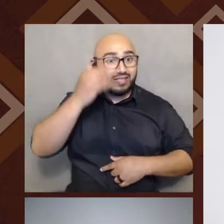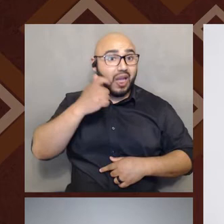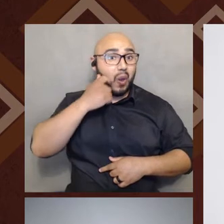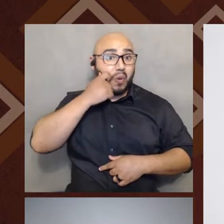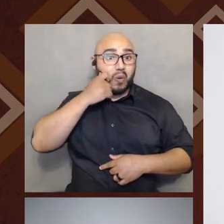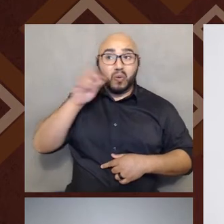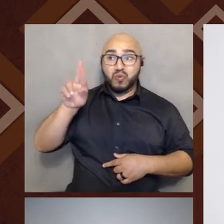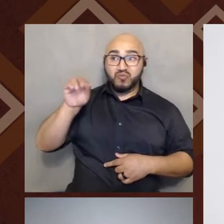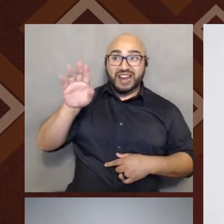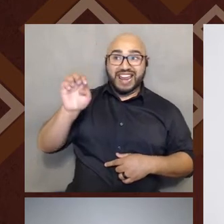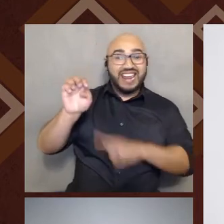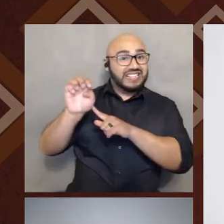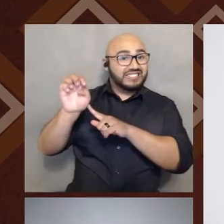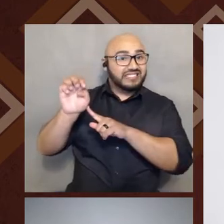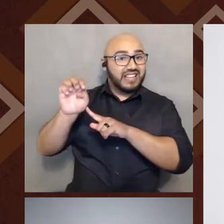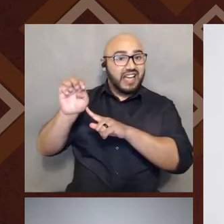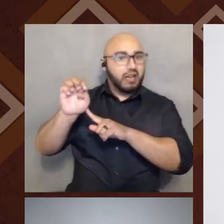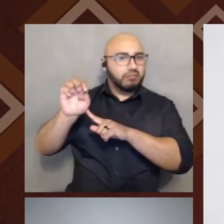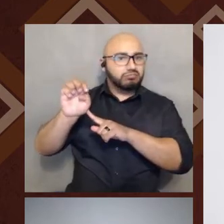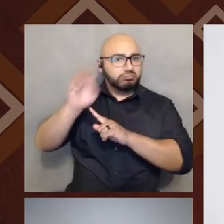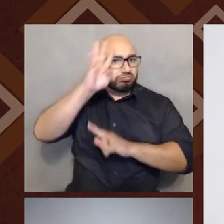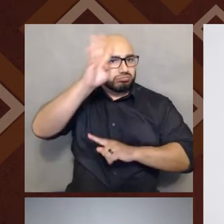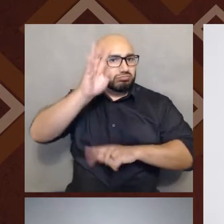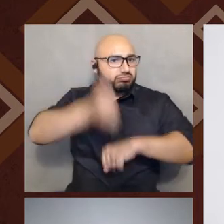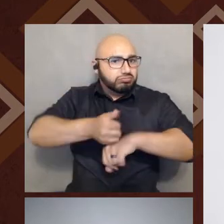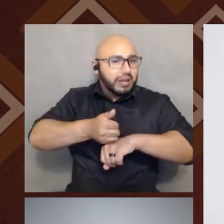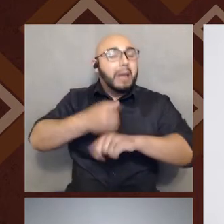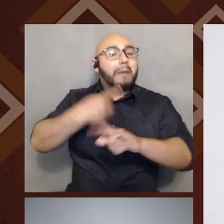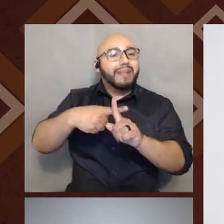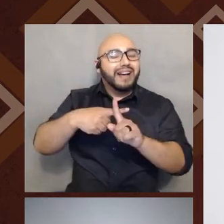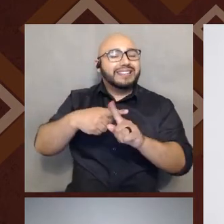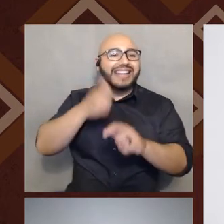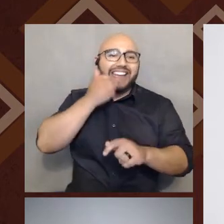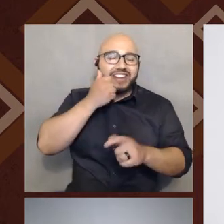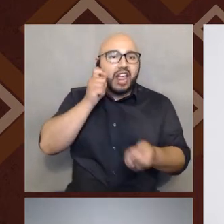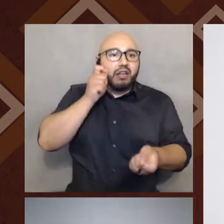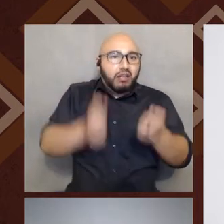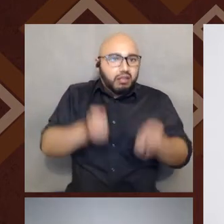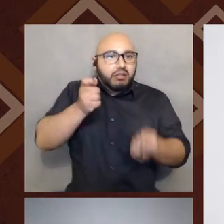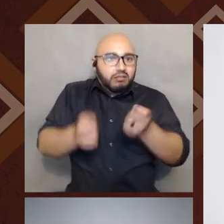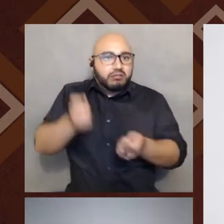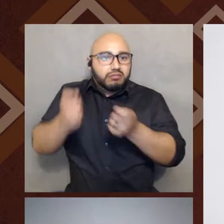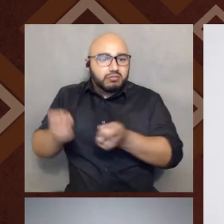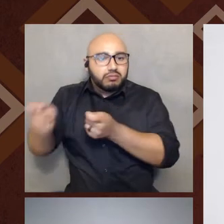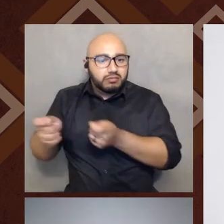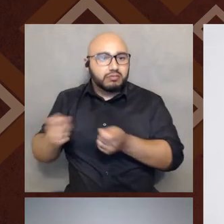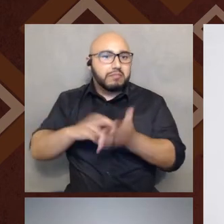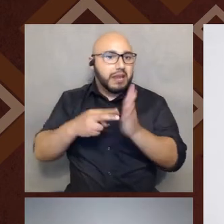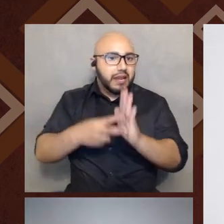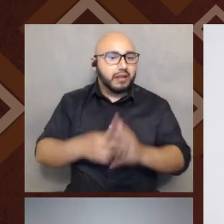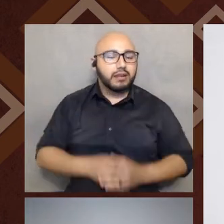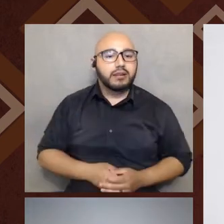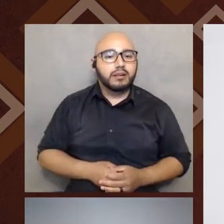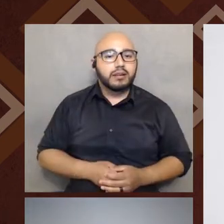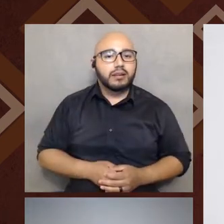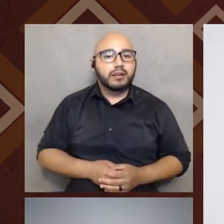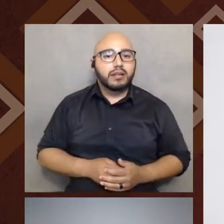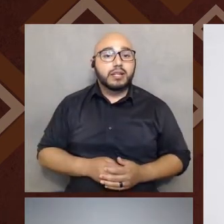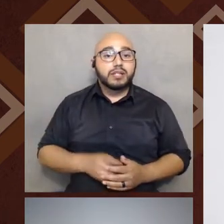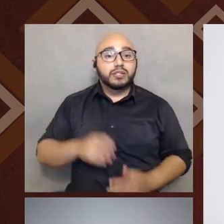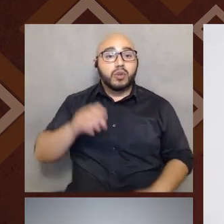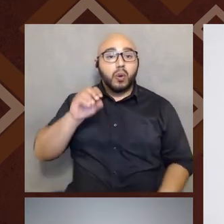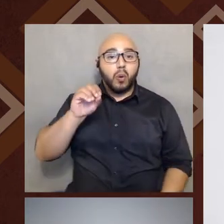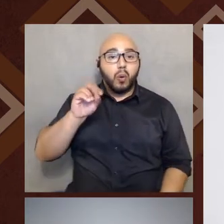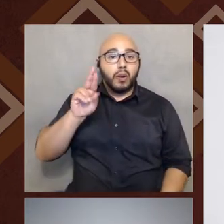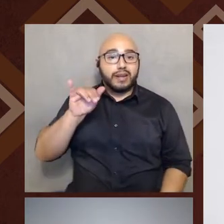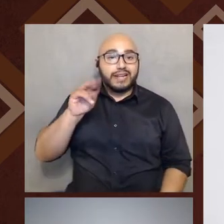that's been constructed and is reconstructed every day. Right? Whereas if you go down kind of in these orientations, you'll